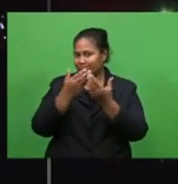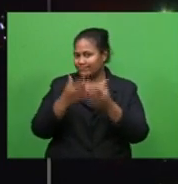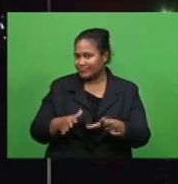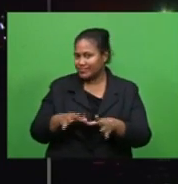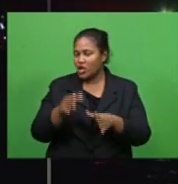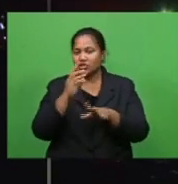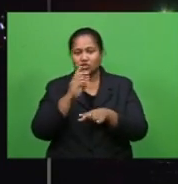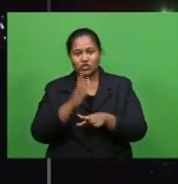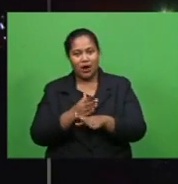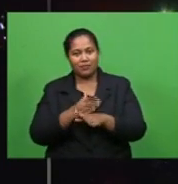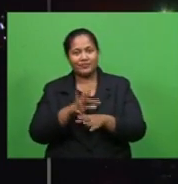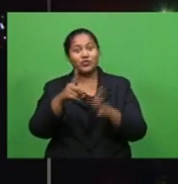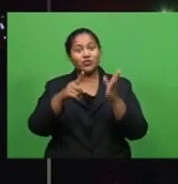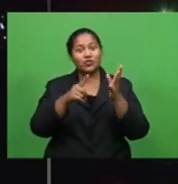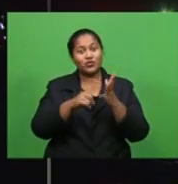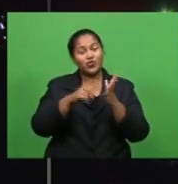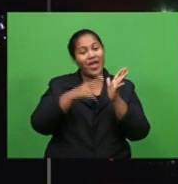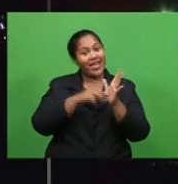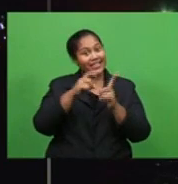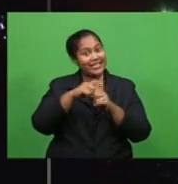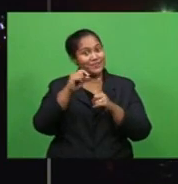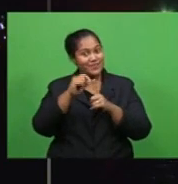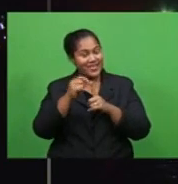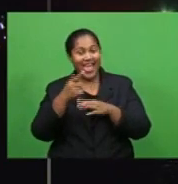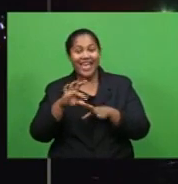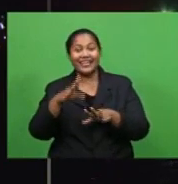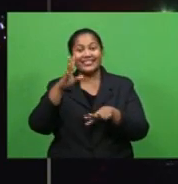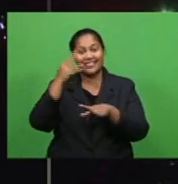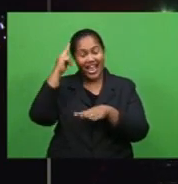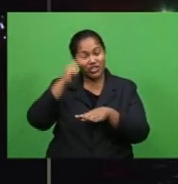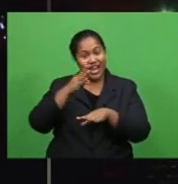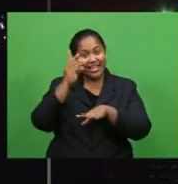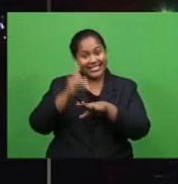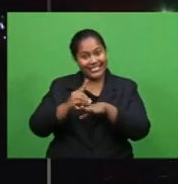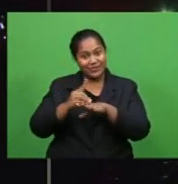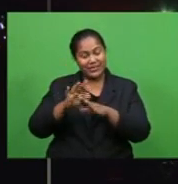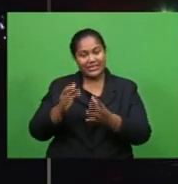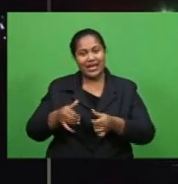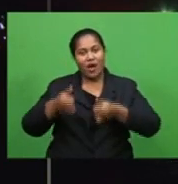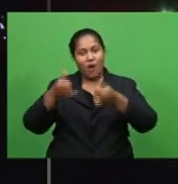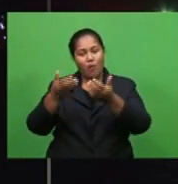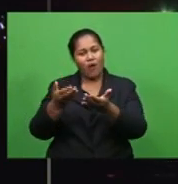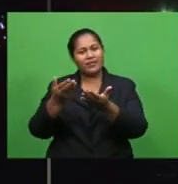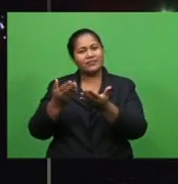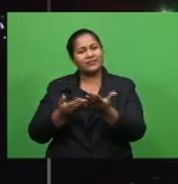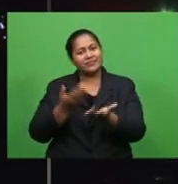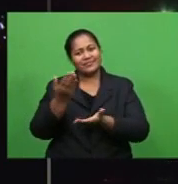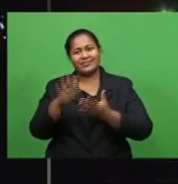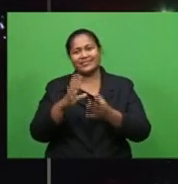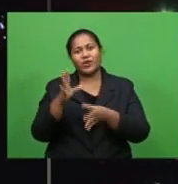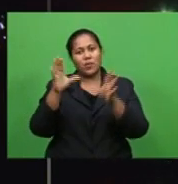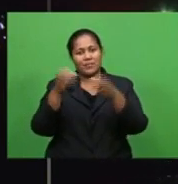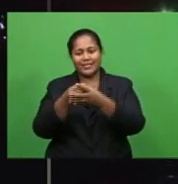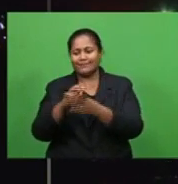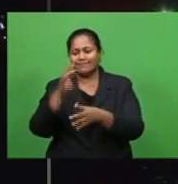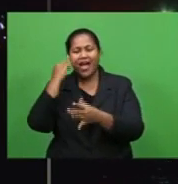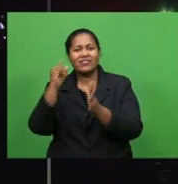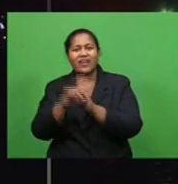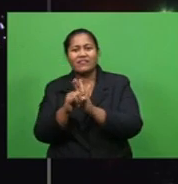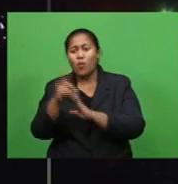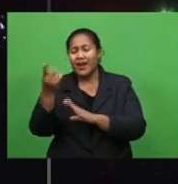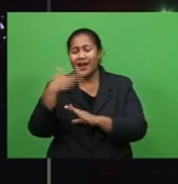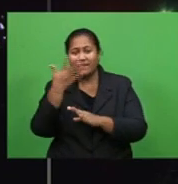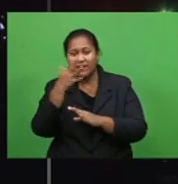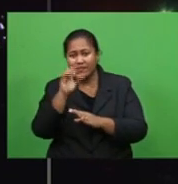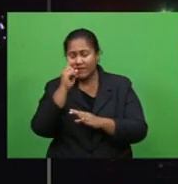United Blind Persons of Fiji and the National Disability Awards Committee has identified about 150 families in dire need